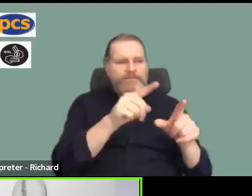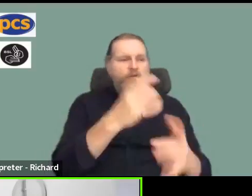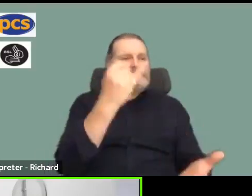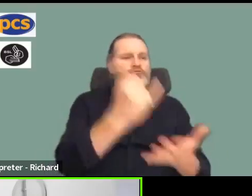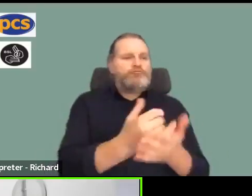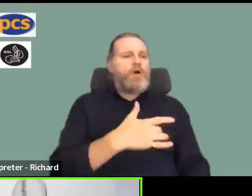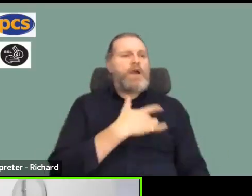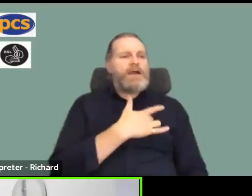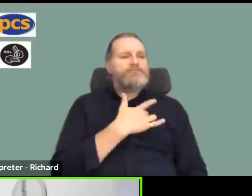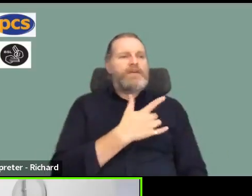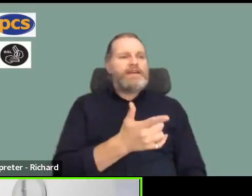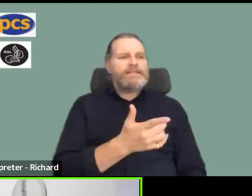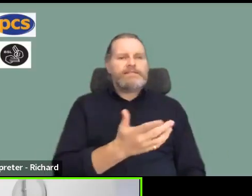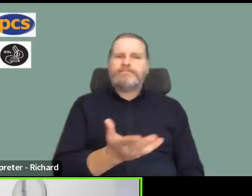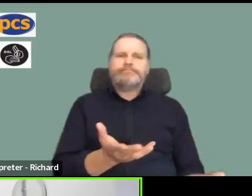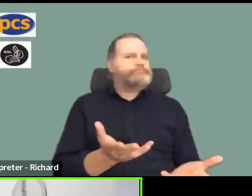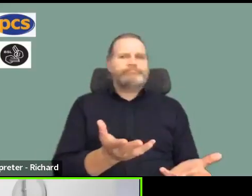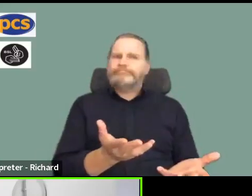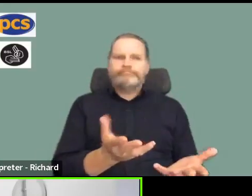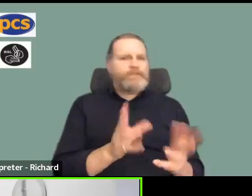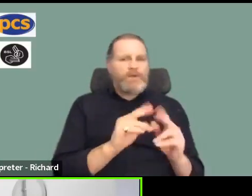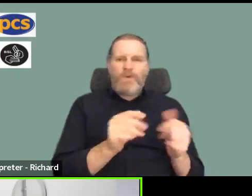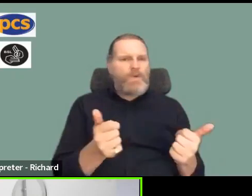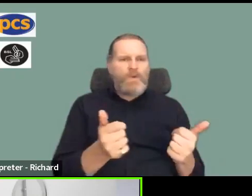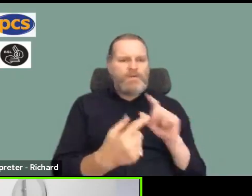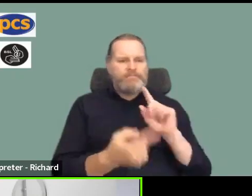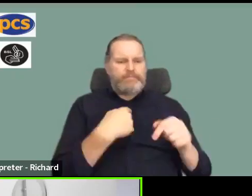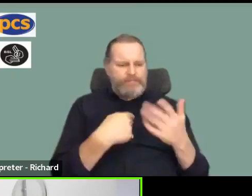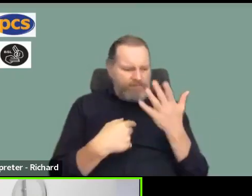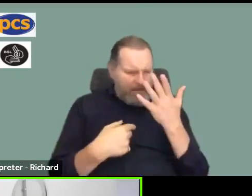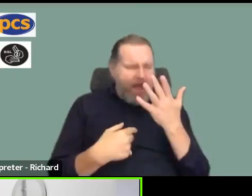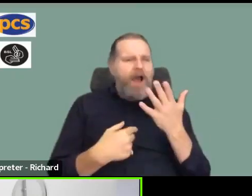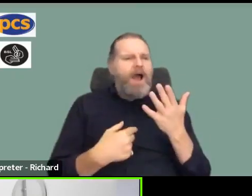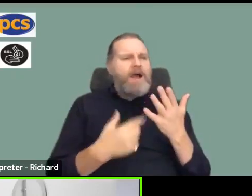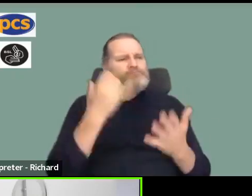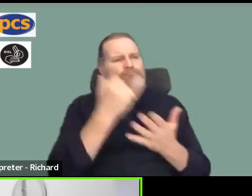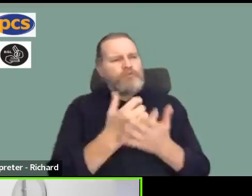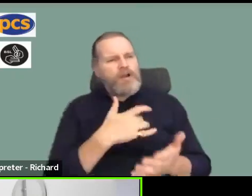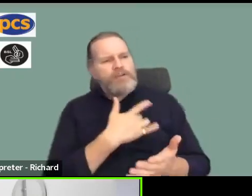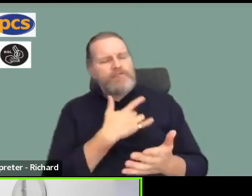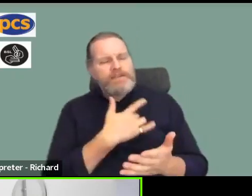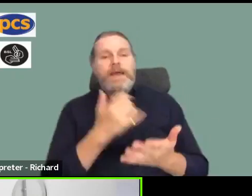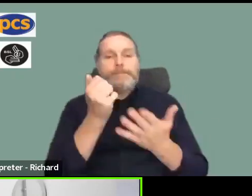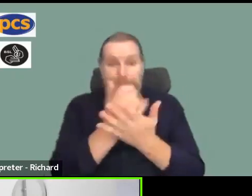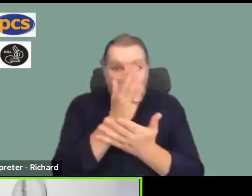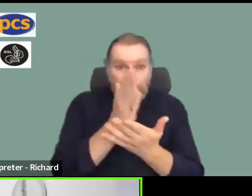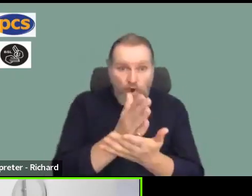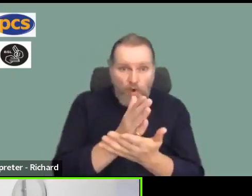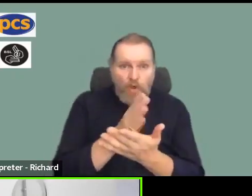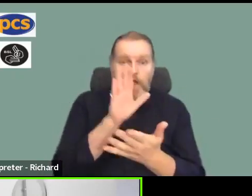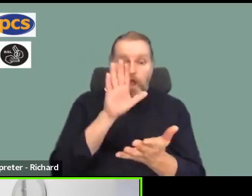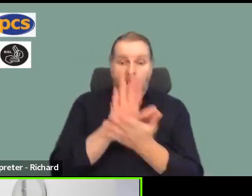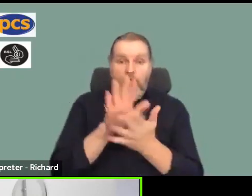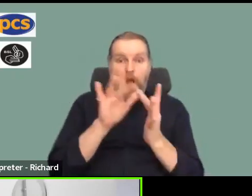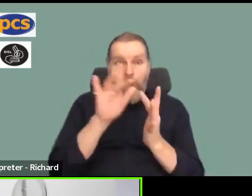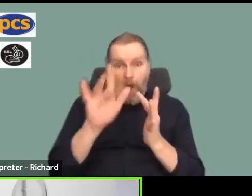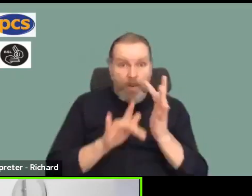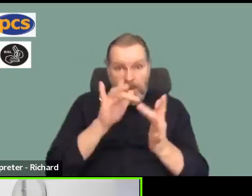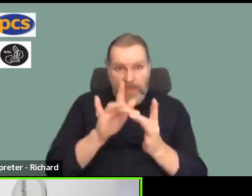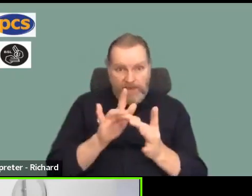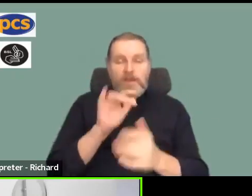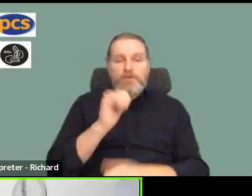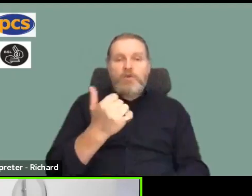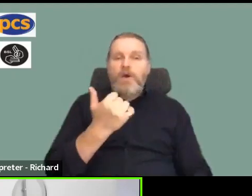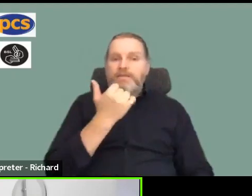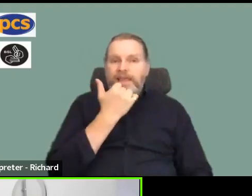any work people can do now in terms of making sure that ballot data is up to date is really important. I'm going to end on this one,